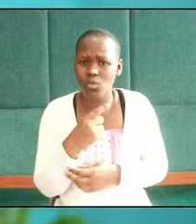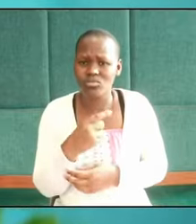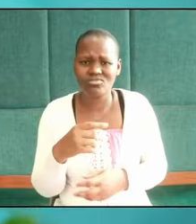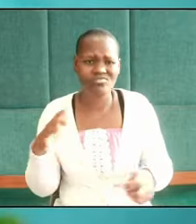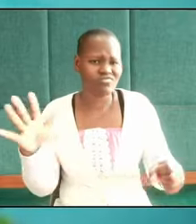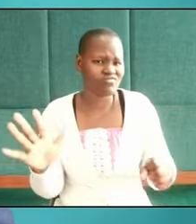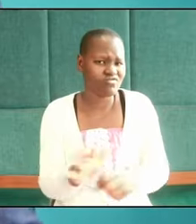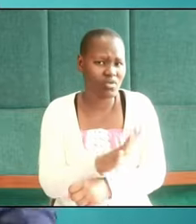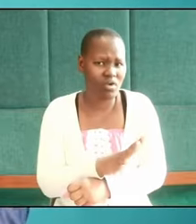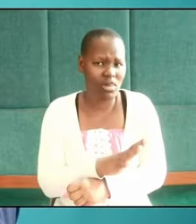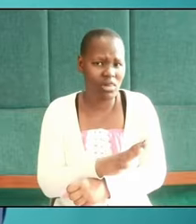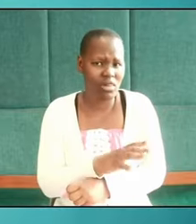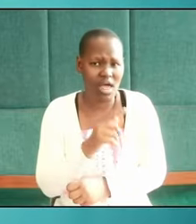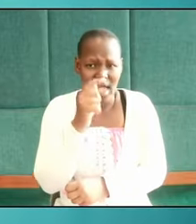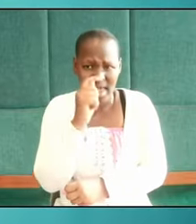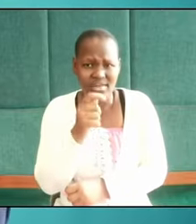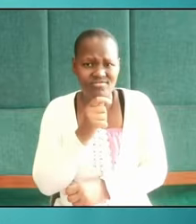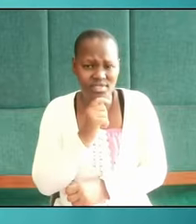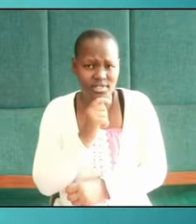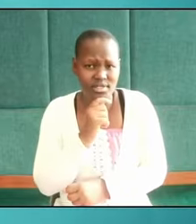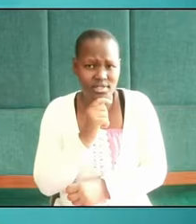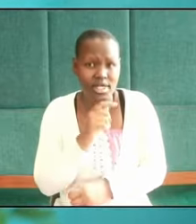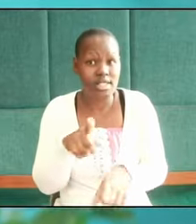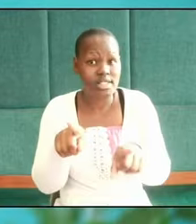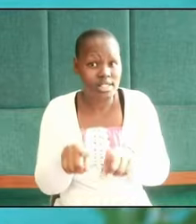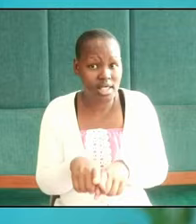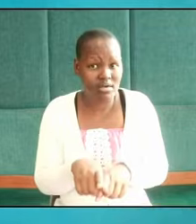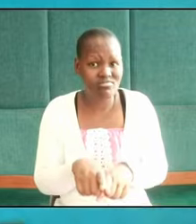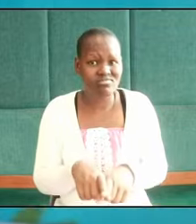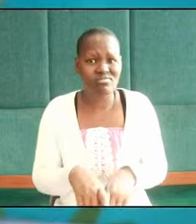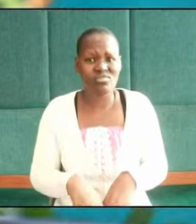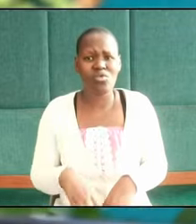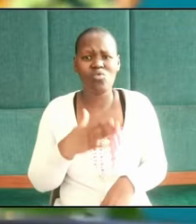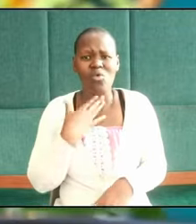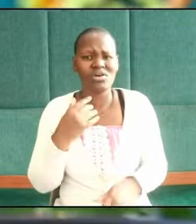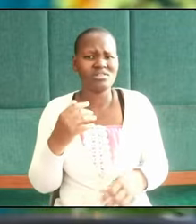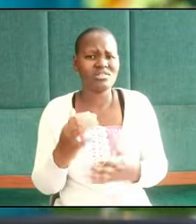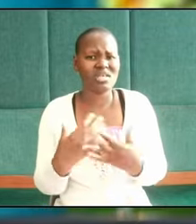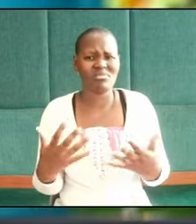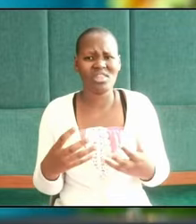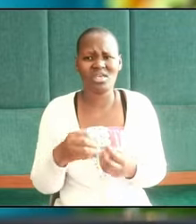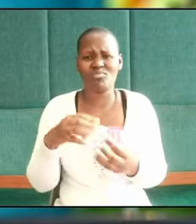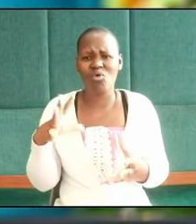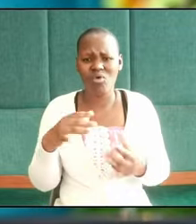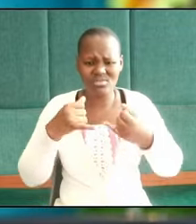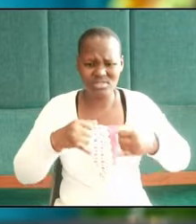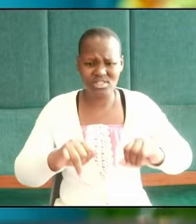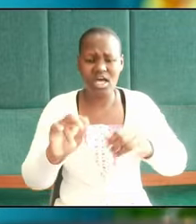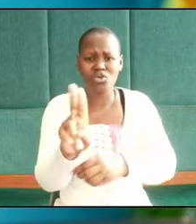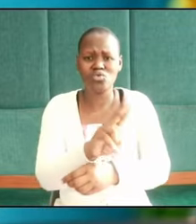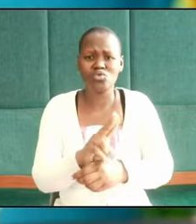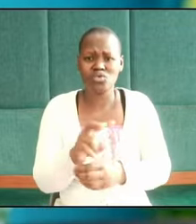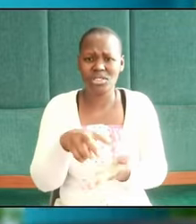of jealousy envy and all sorts of ambition trying to use whatever